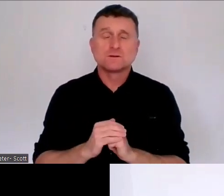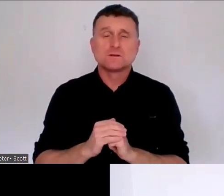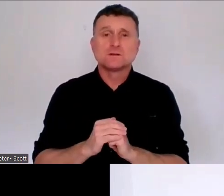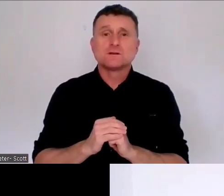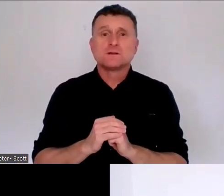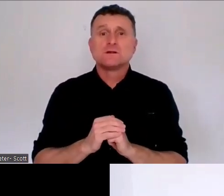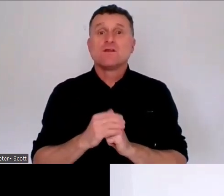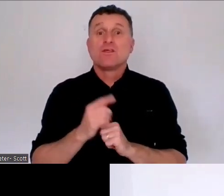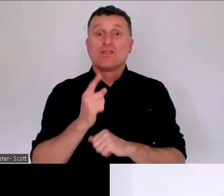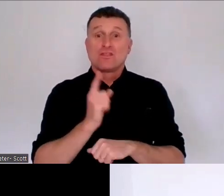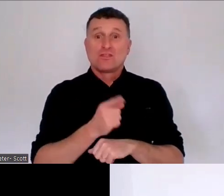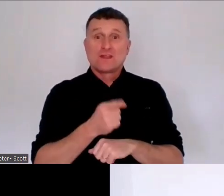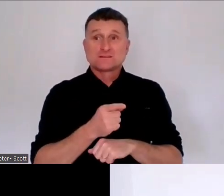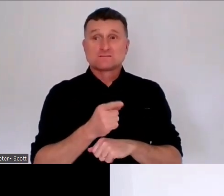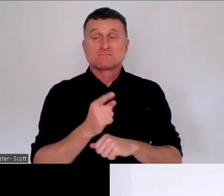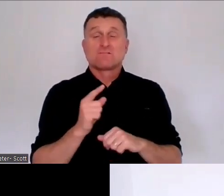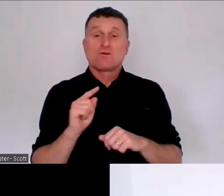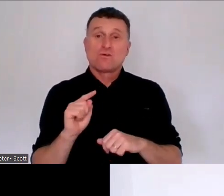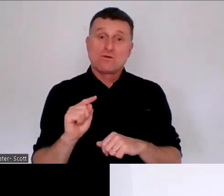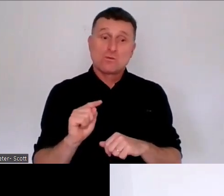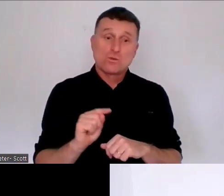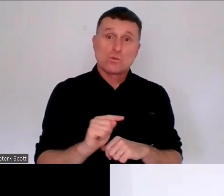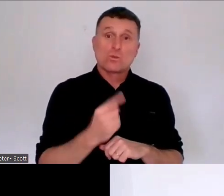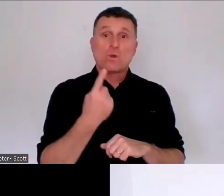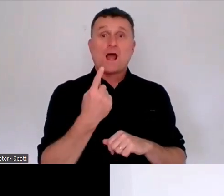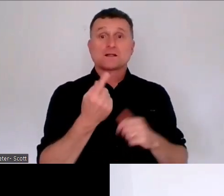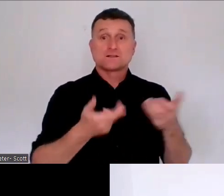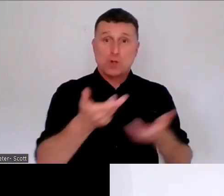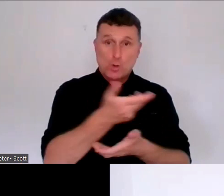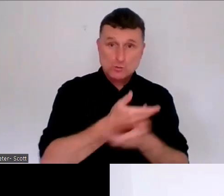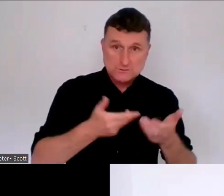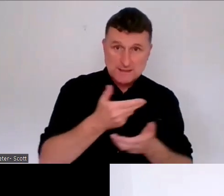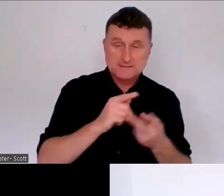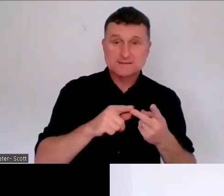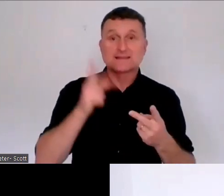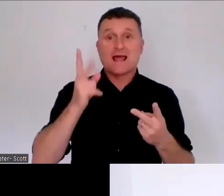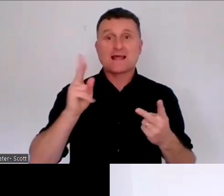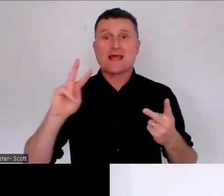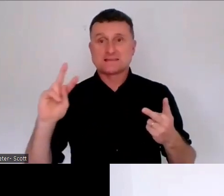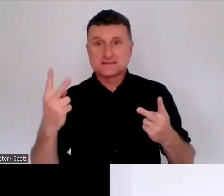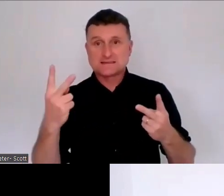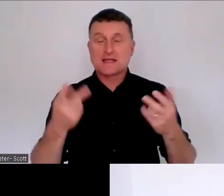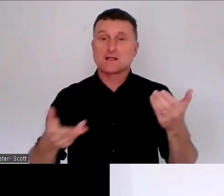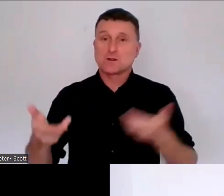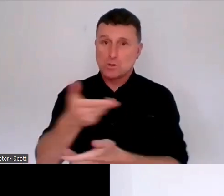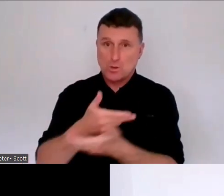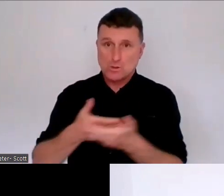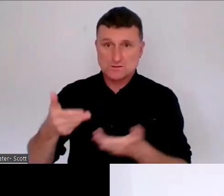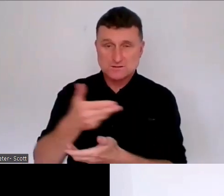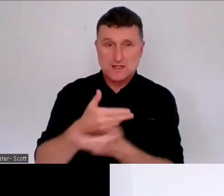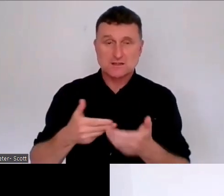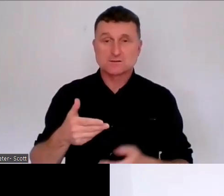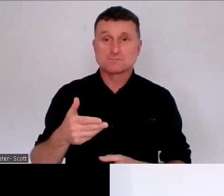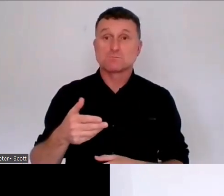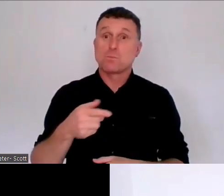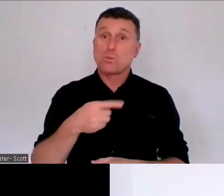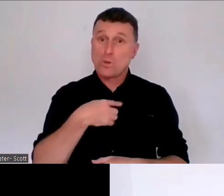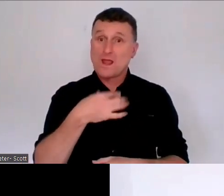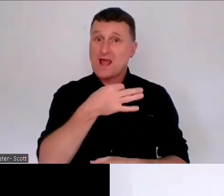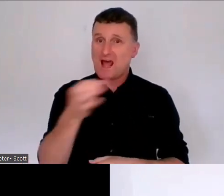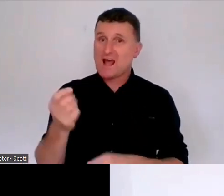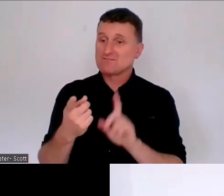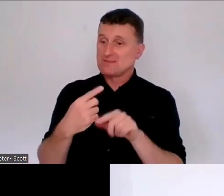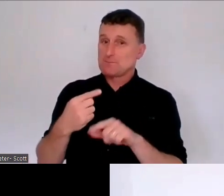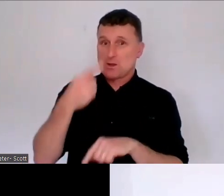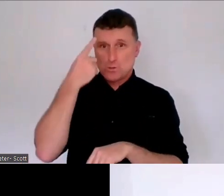this is only the first of two rounds of consultation, we've also asked some questions about how people found this round. So